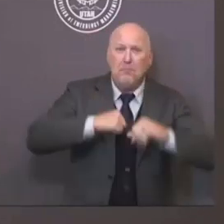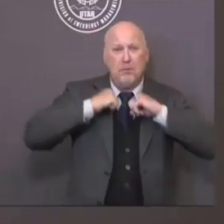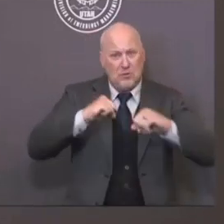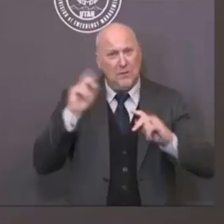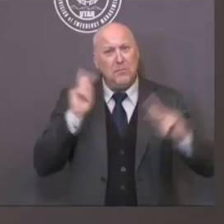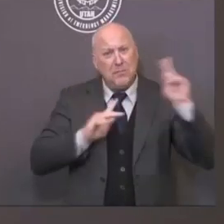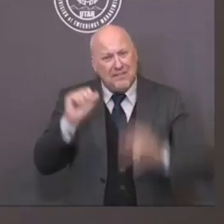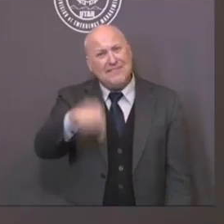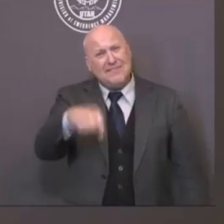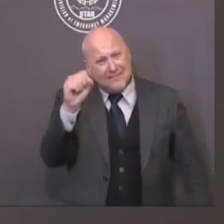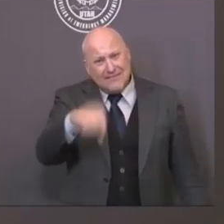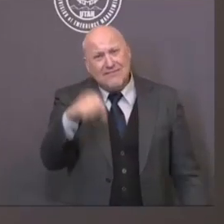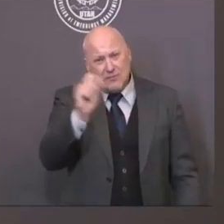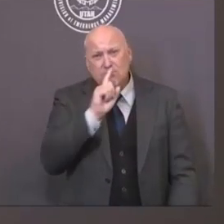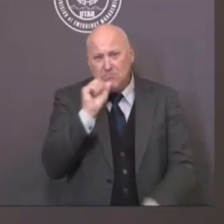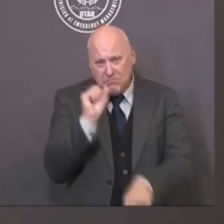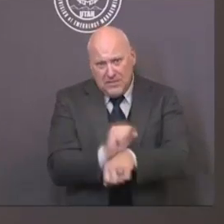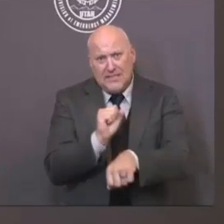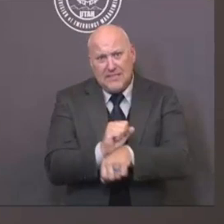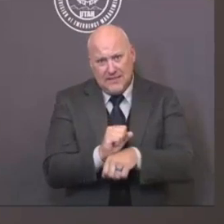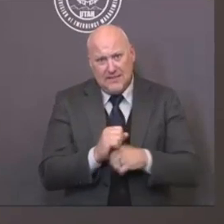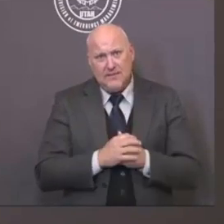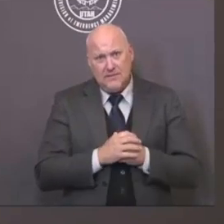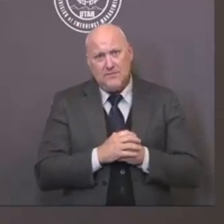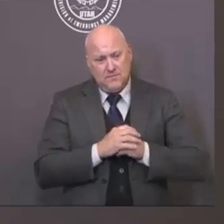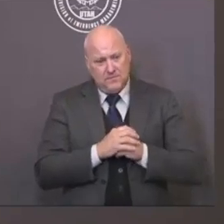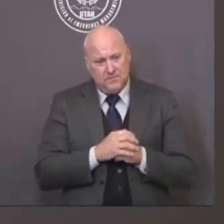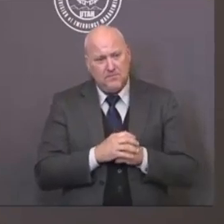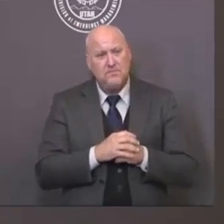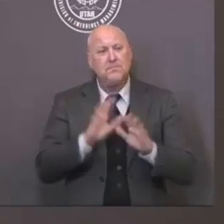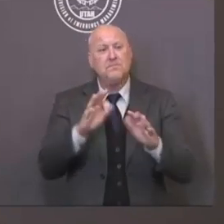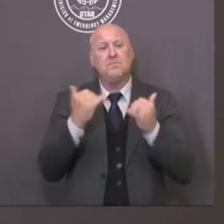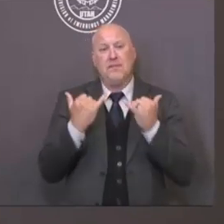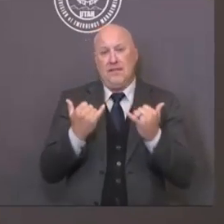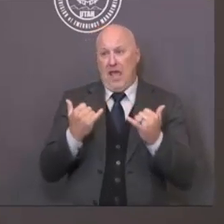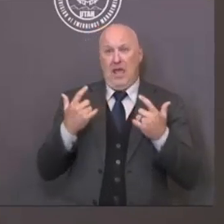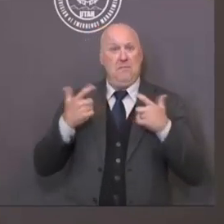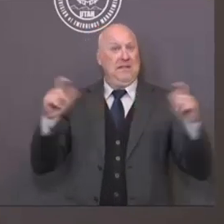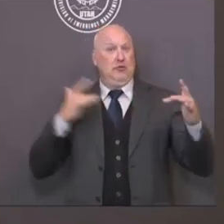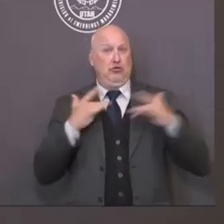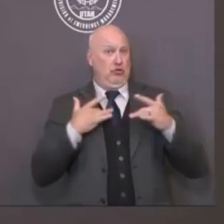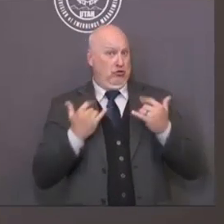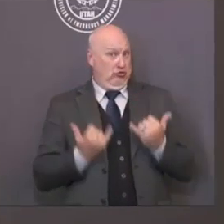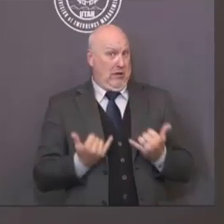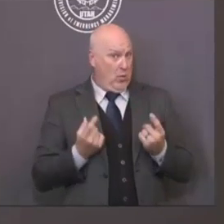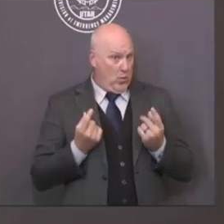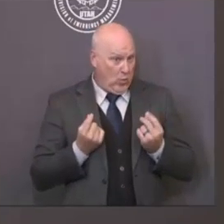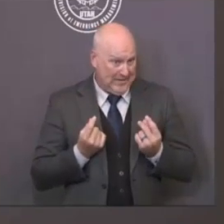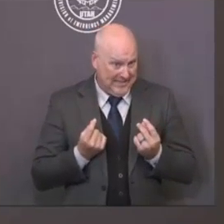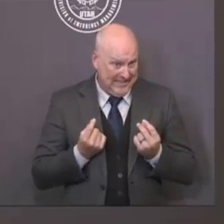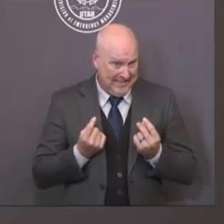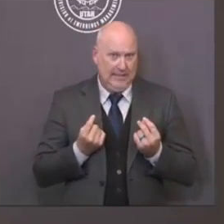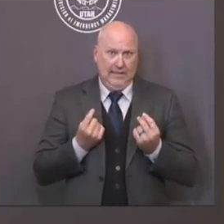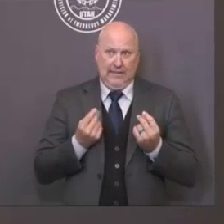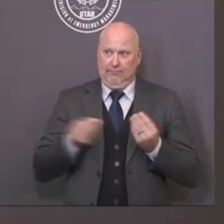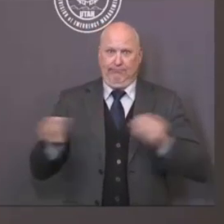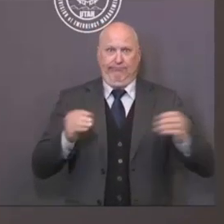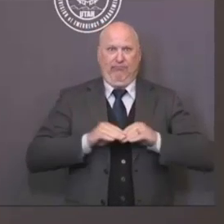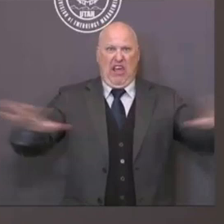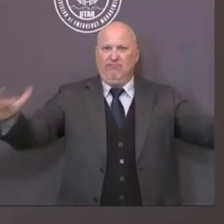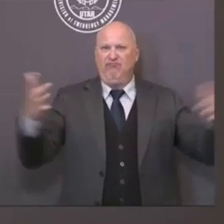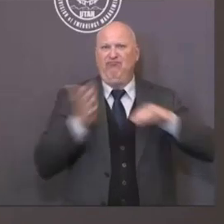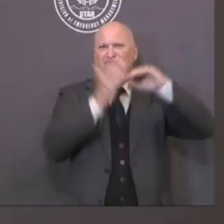The concern we have today is that our infection rates have gone up. Today I think